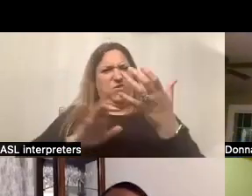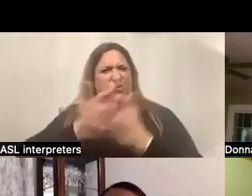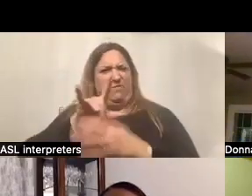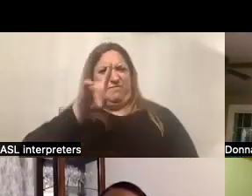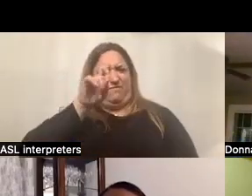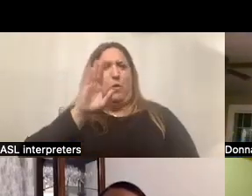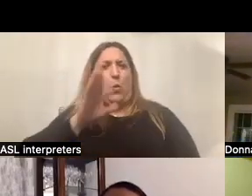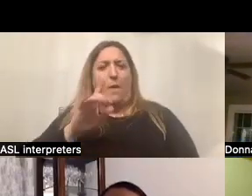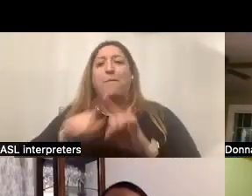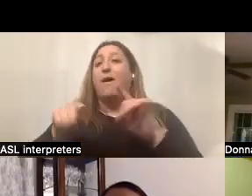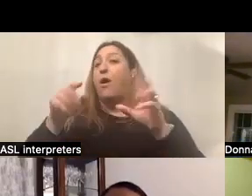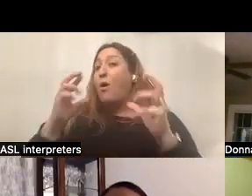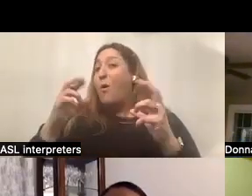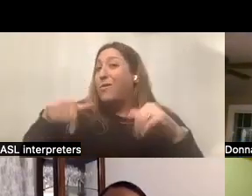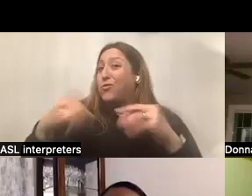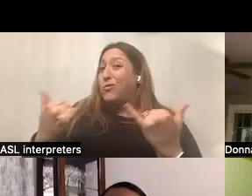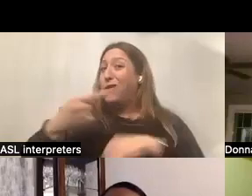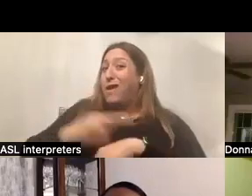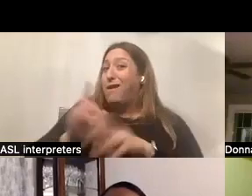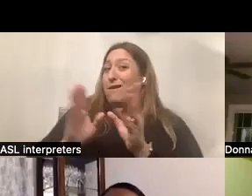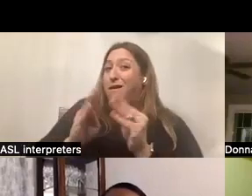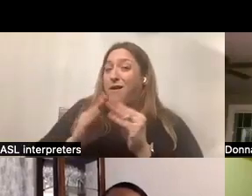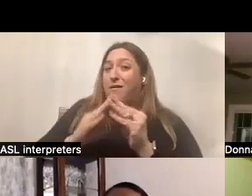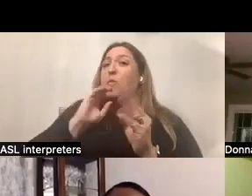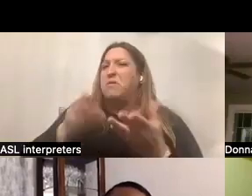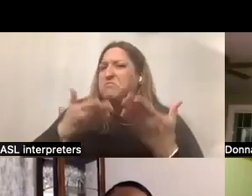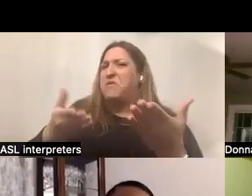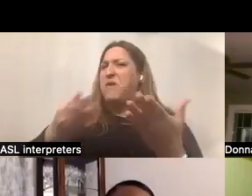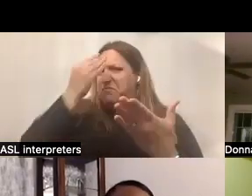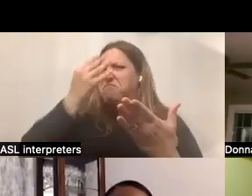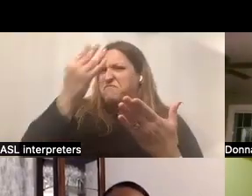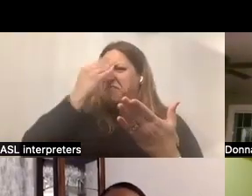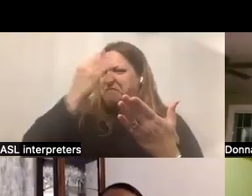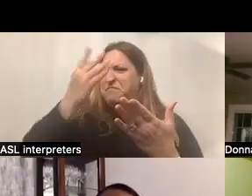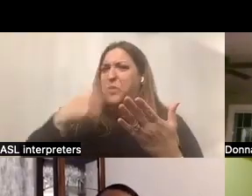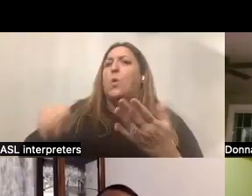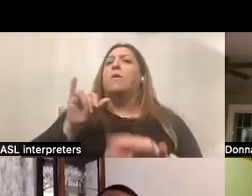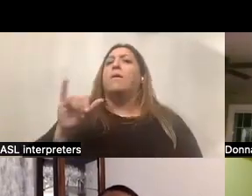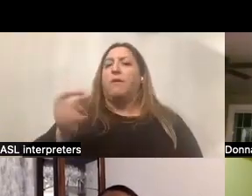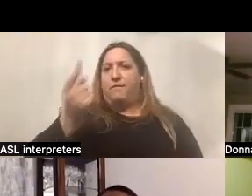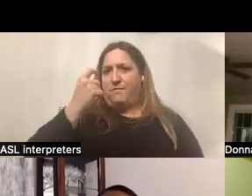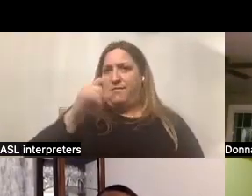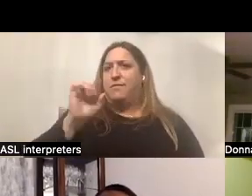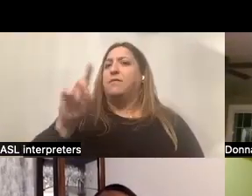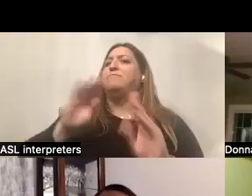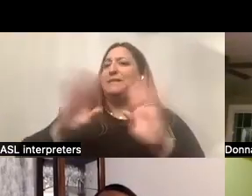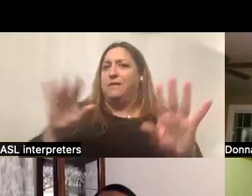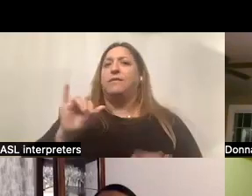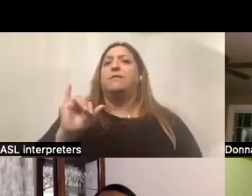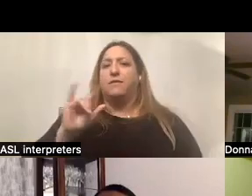in this conference series, we're going to provide information that will help you understand self-direction better and provide